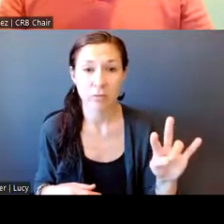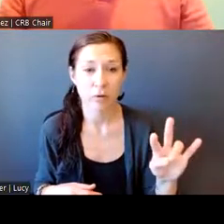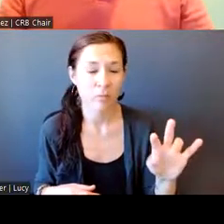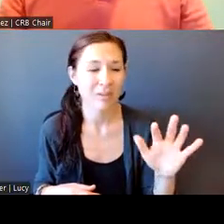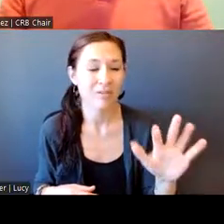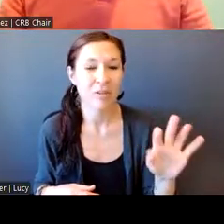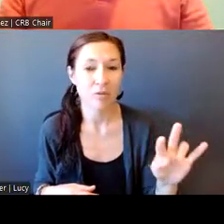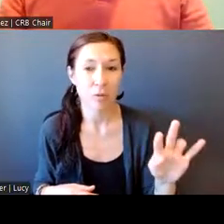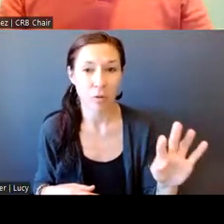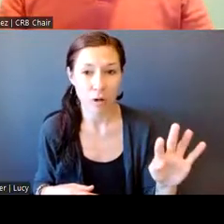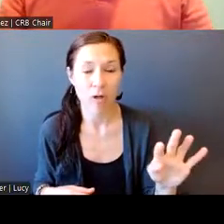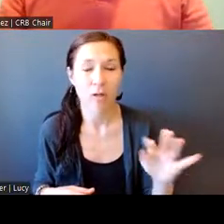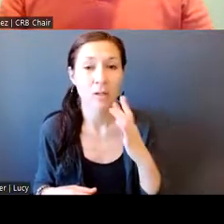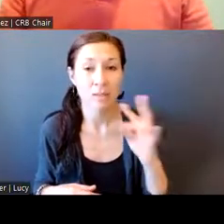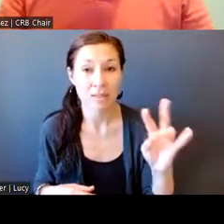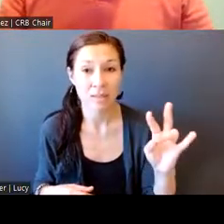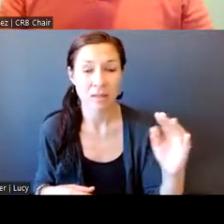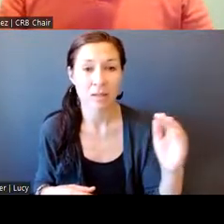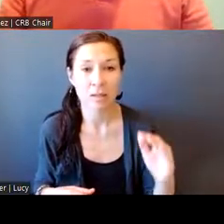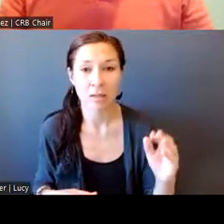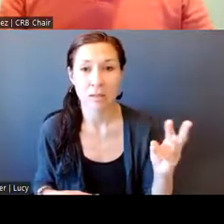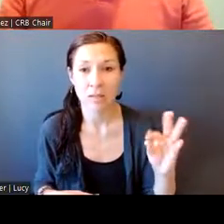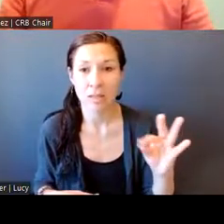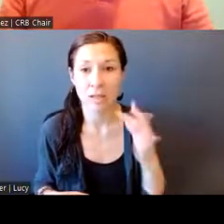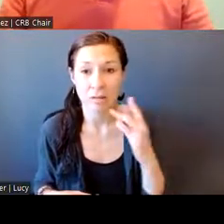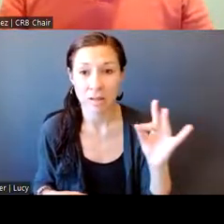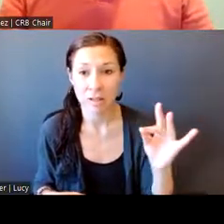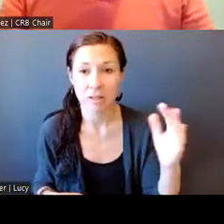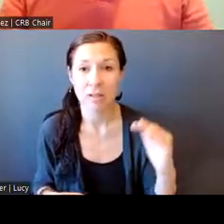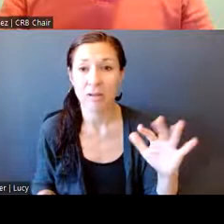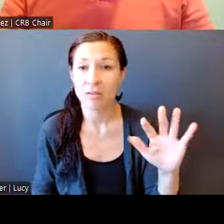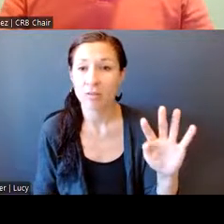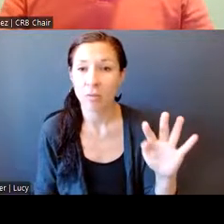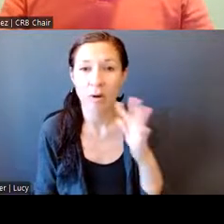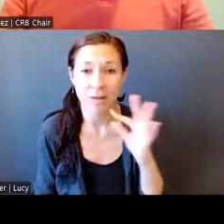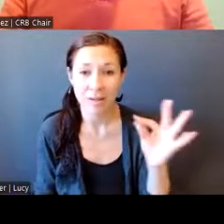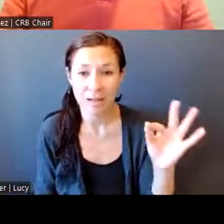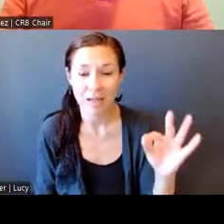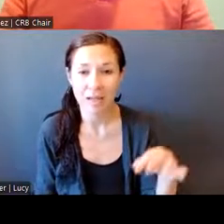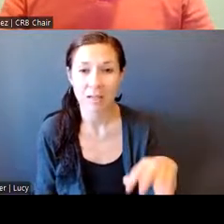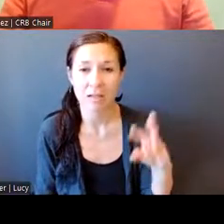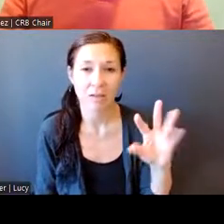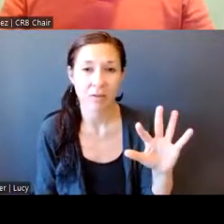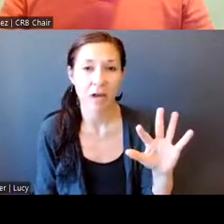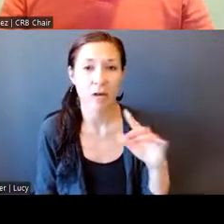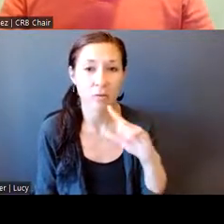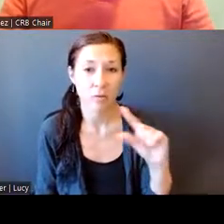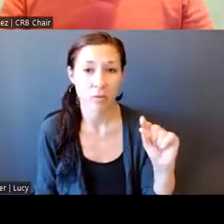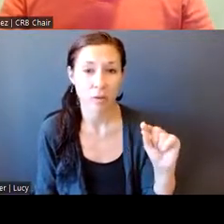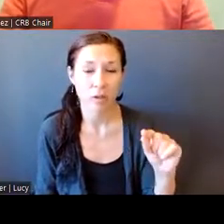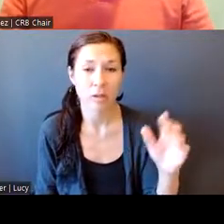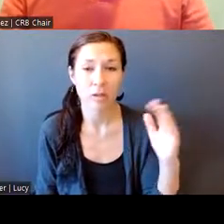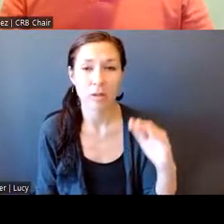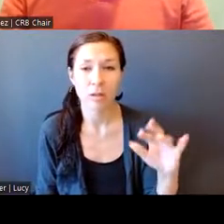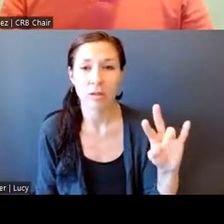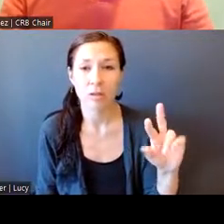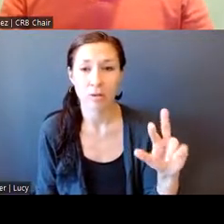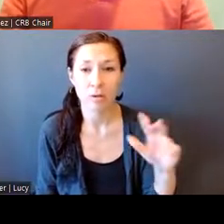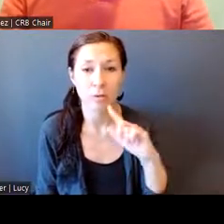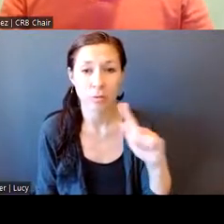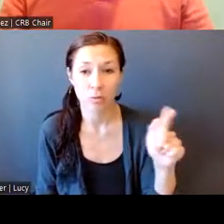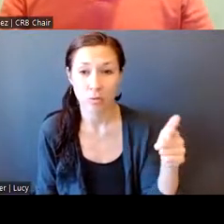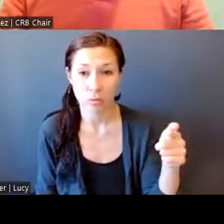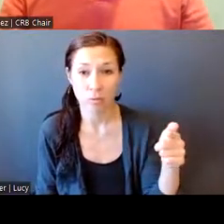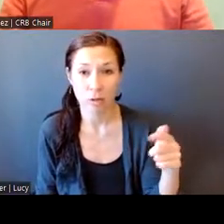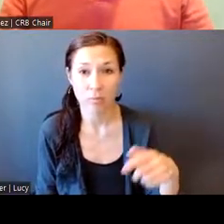-olds, 69 were 18-year-olds, 54 were 19-year-olds, 65 were 20-year-olds, and 73 were 21-year-olds.